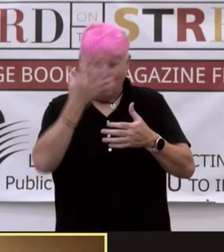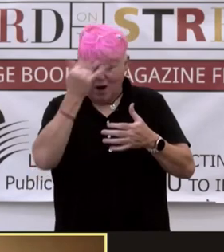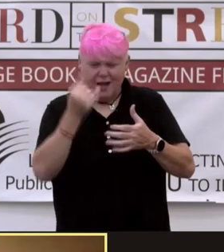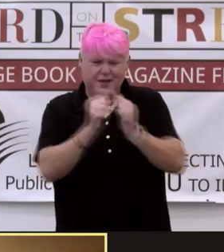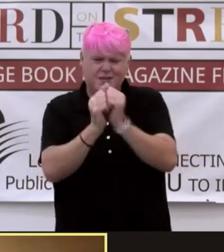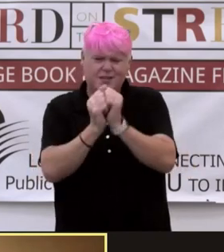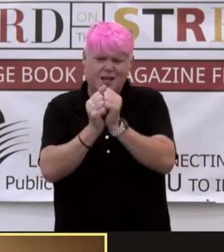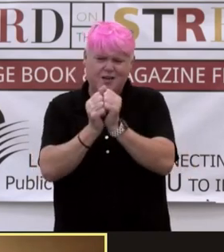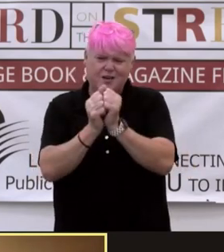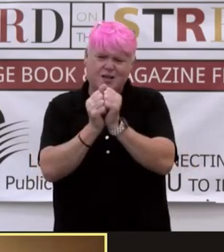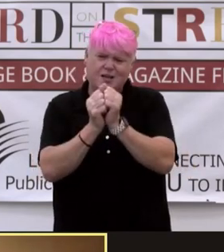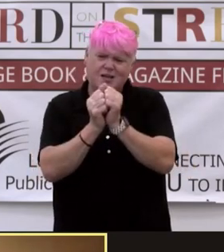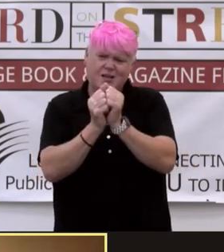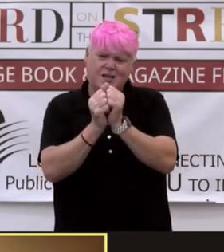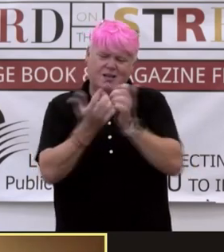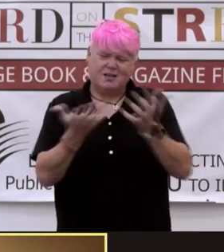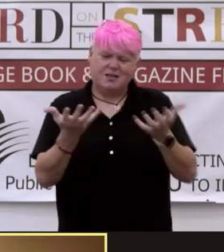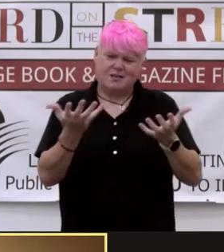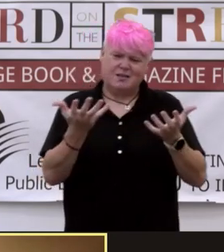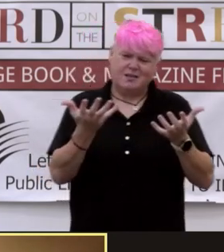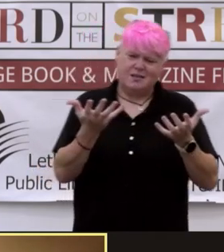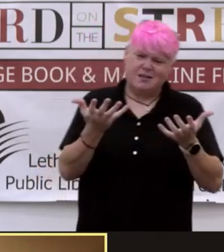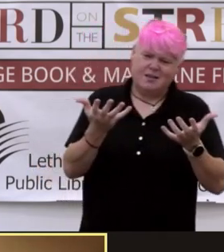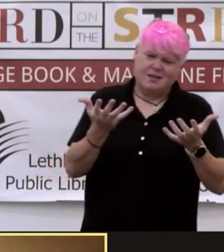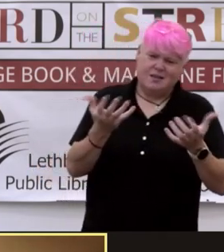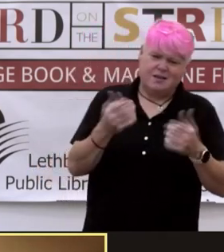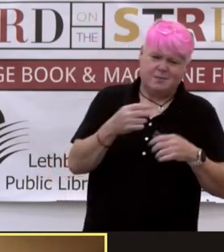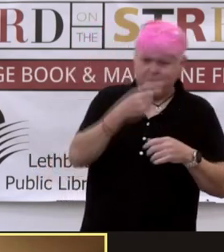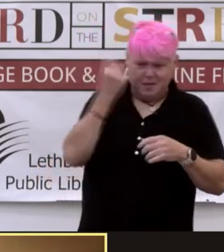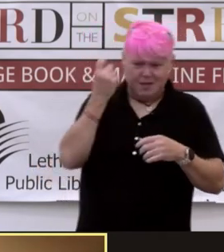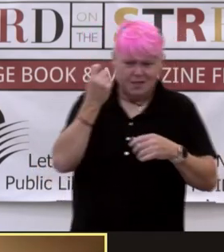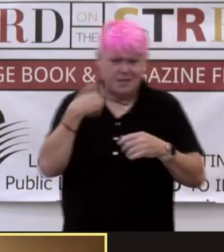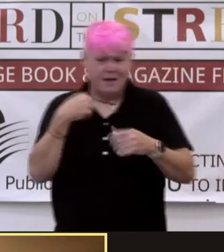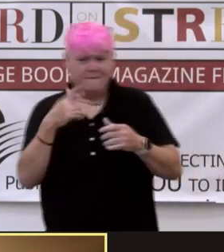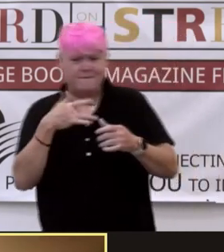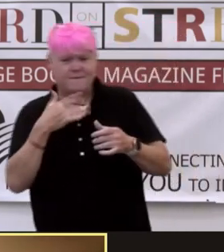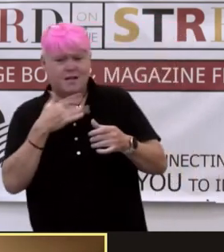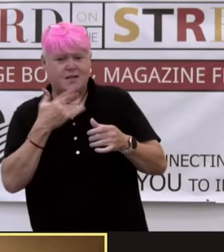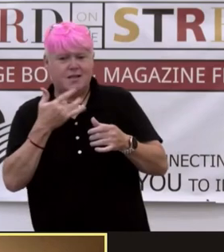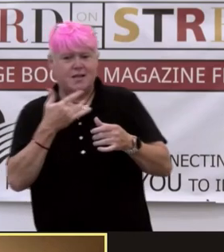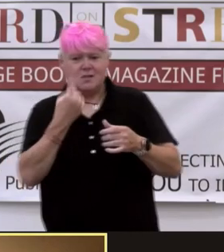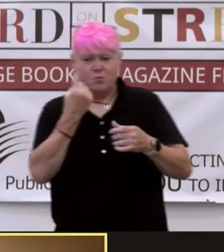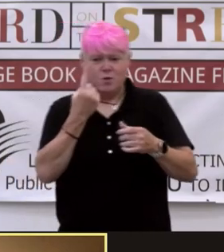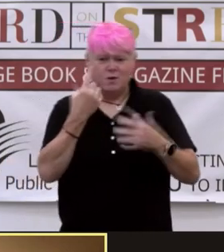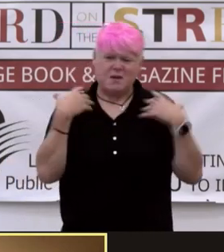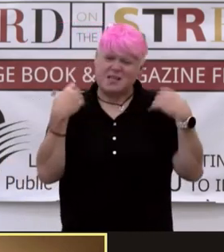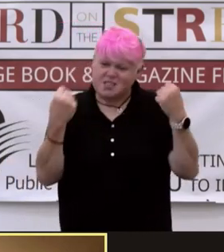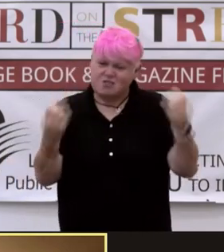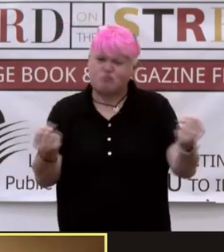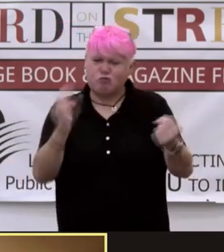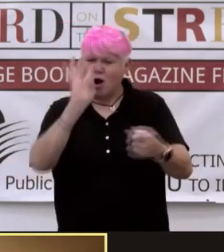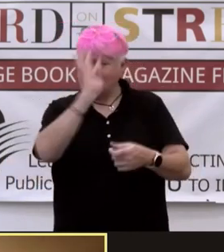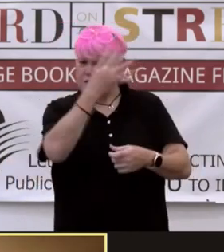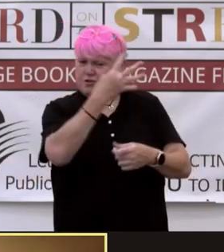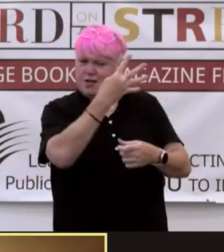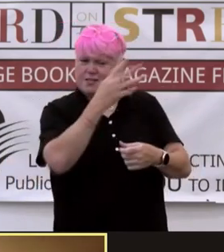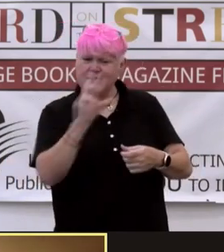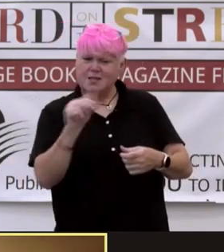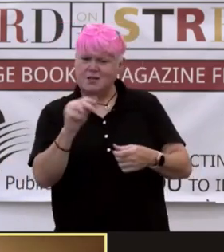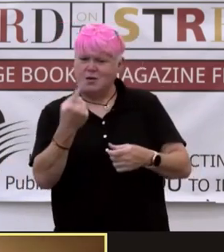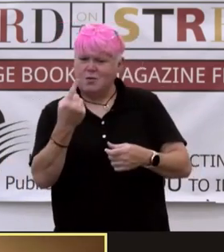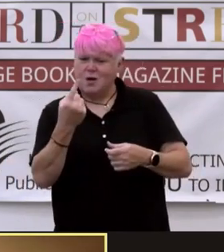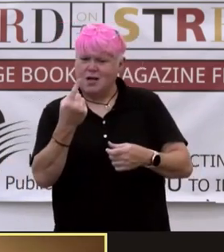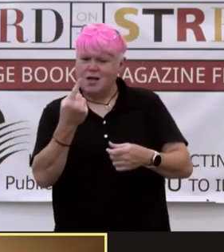about, like, this, about this bond, because I felt like it was one of my, you know, strongest creations. And nobody ever asked me that. I'm like,